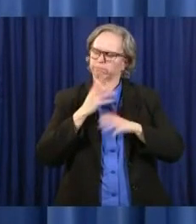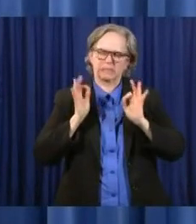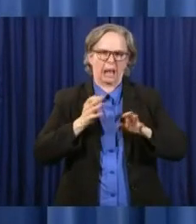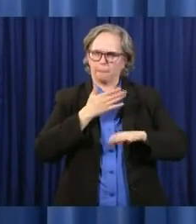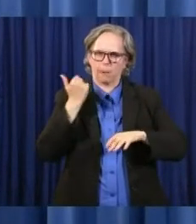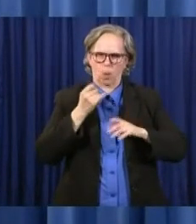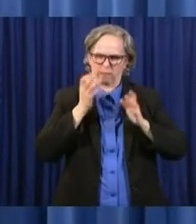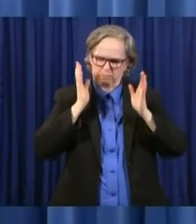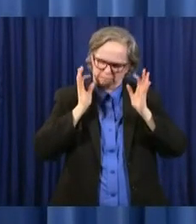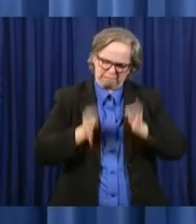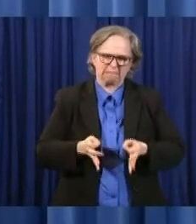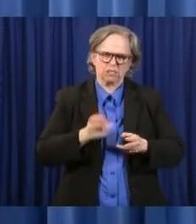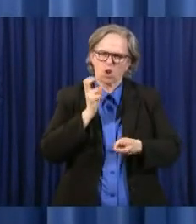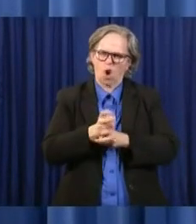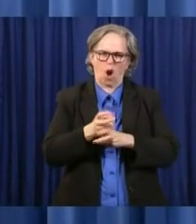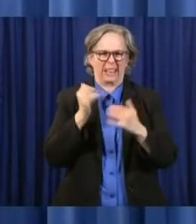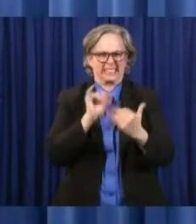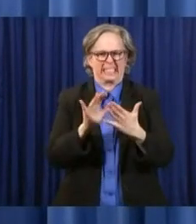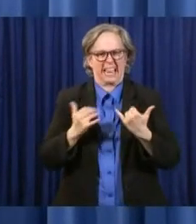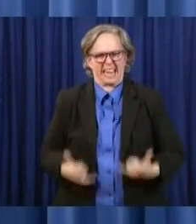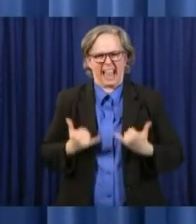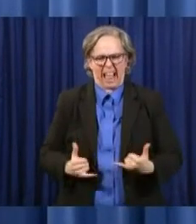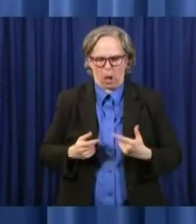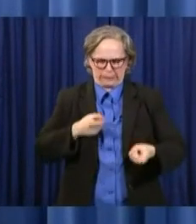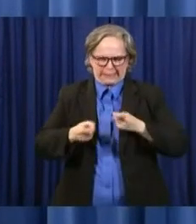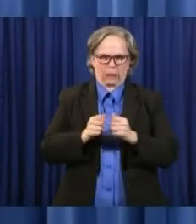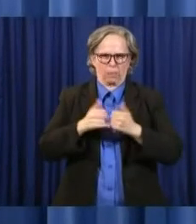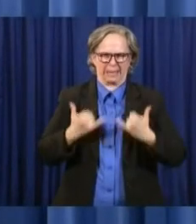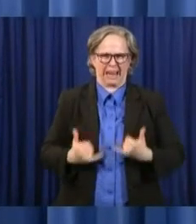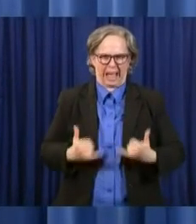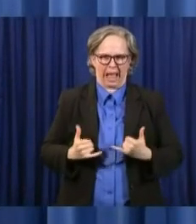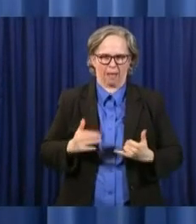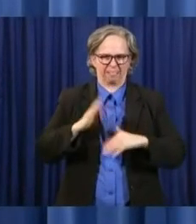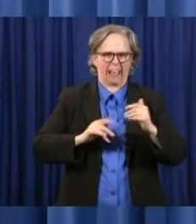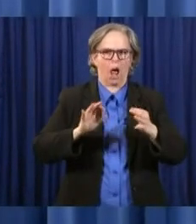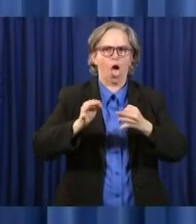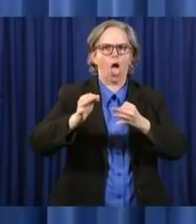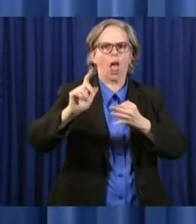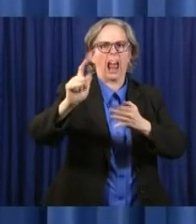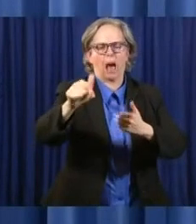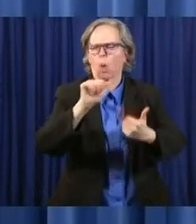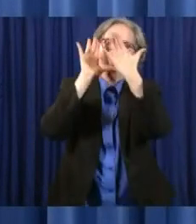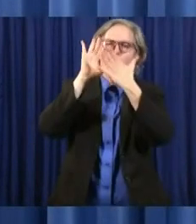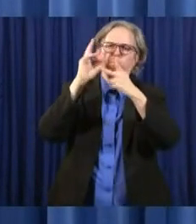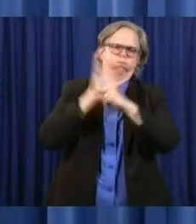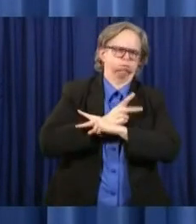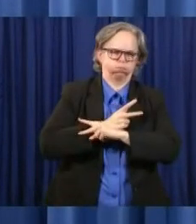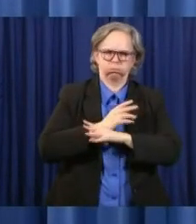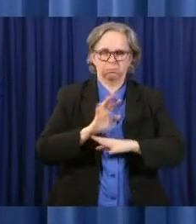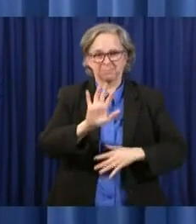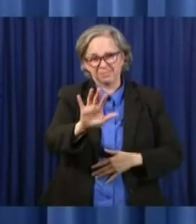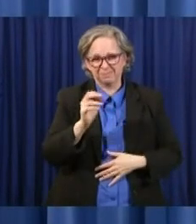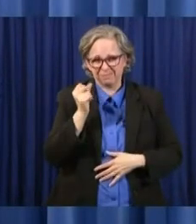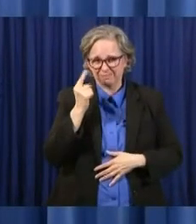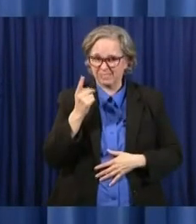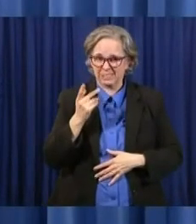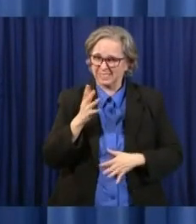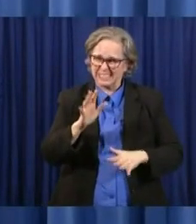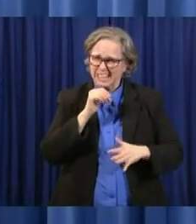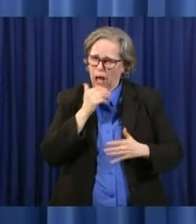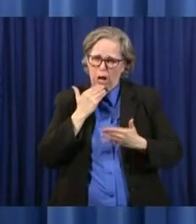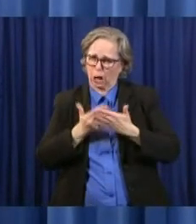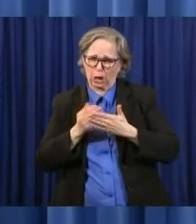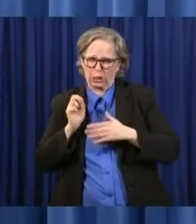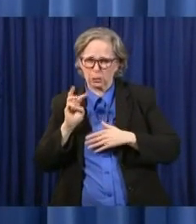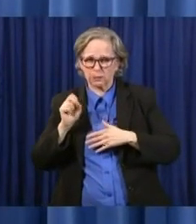after them, do what we have to do, however unpleasant that is. And we felt that that was better